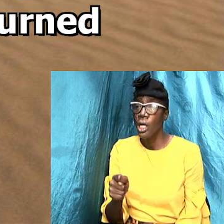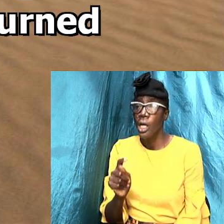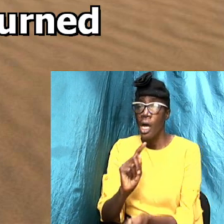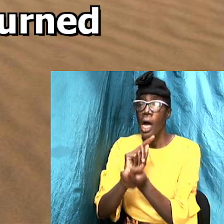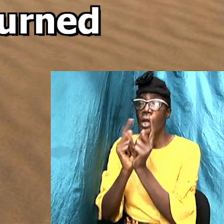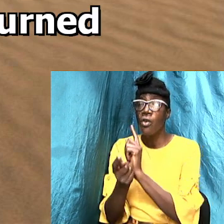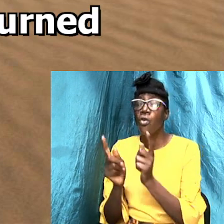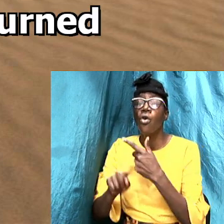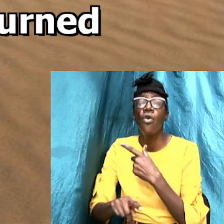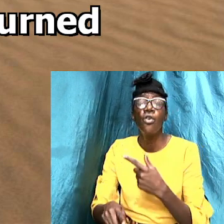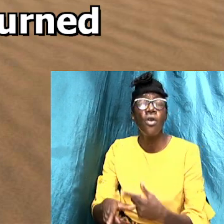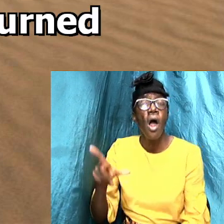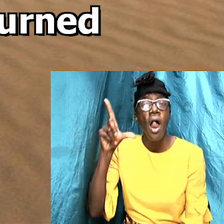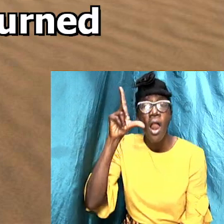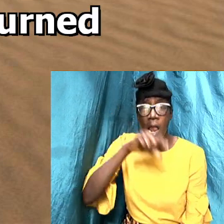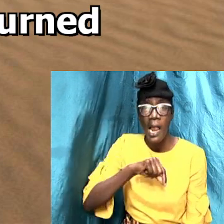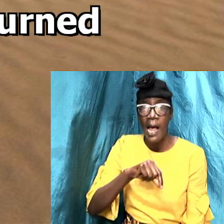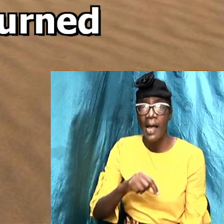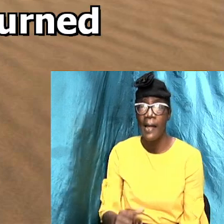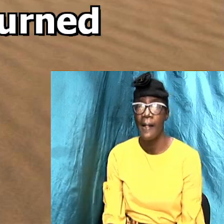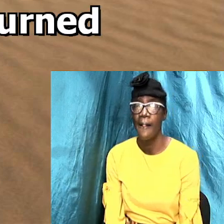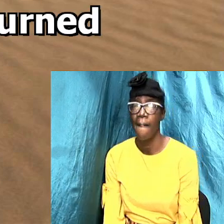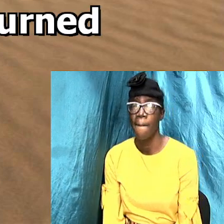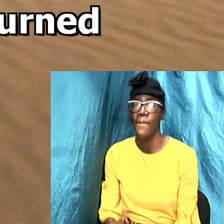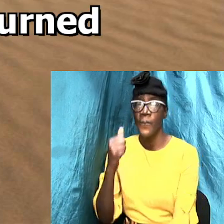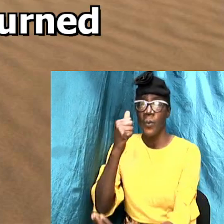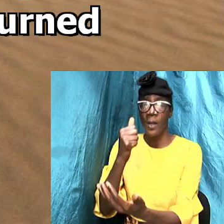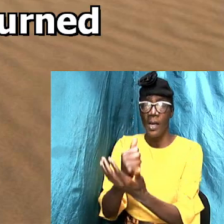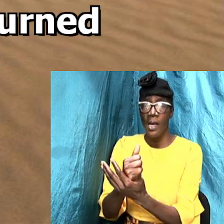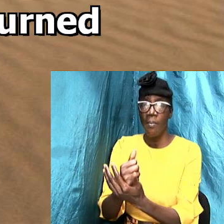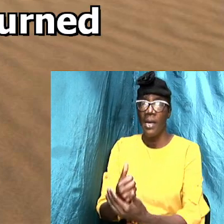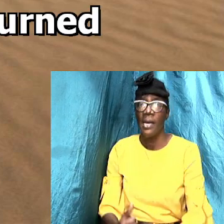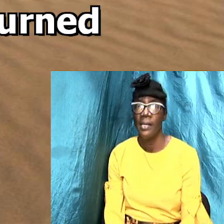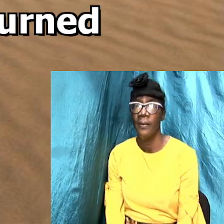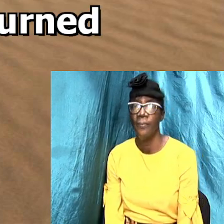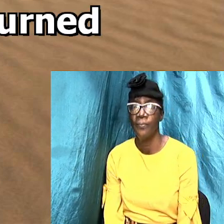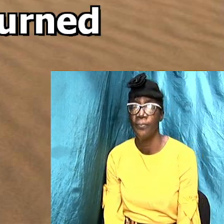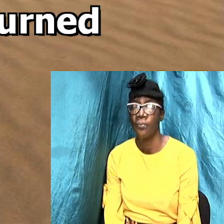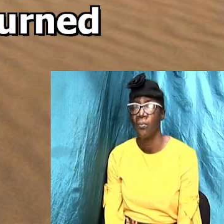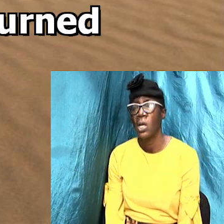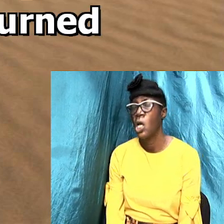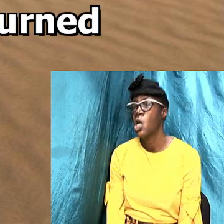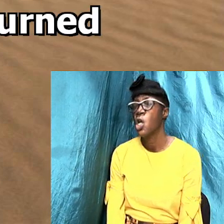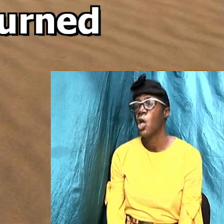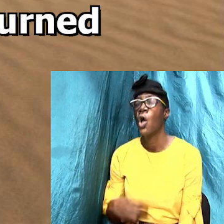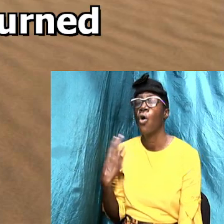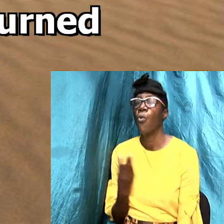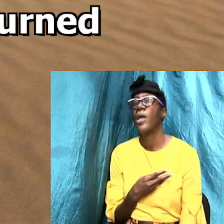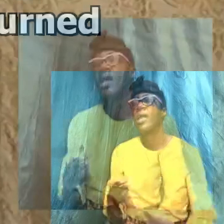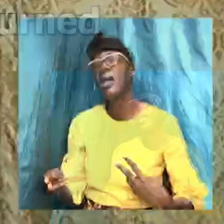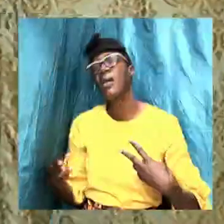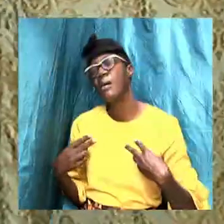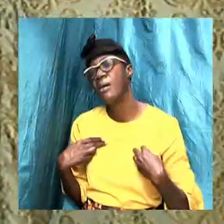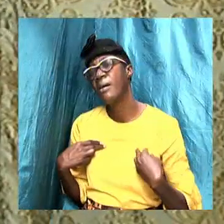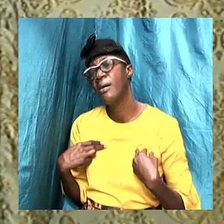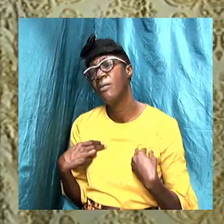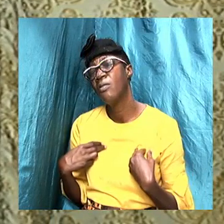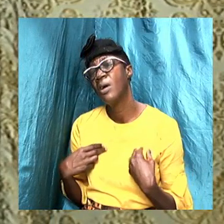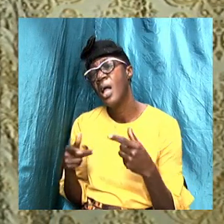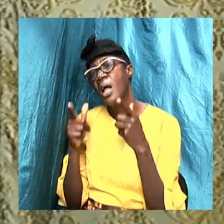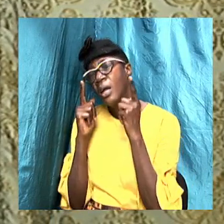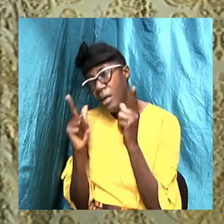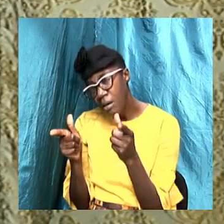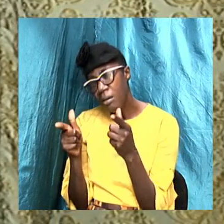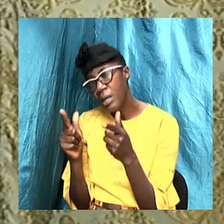unto fables. Amen. You know, so we have been looking